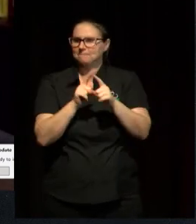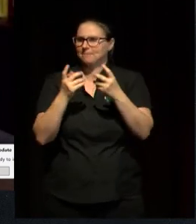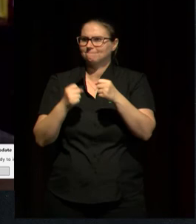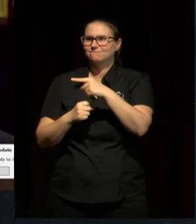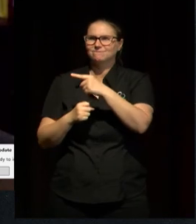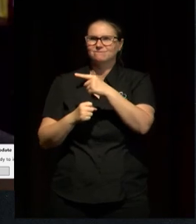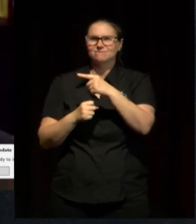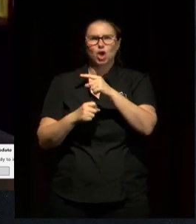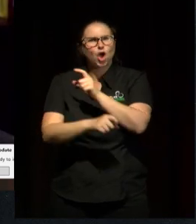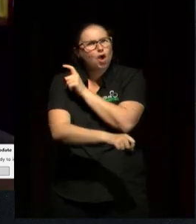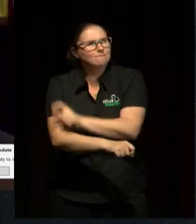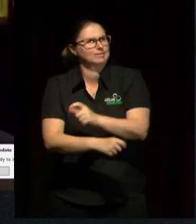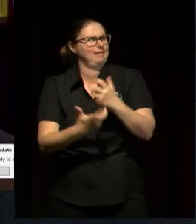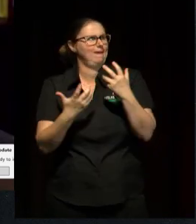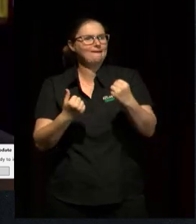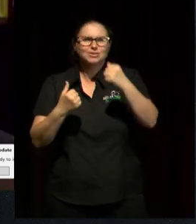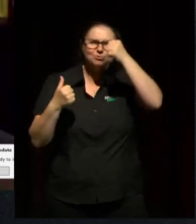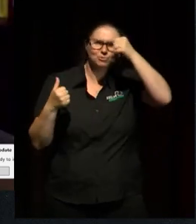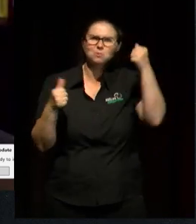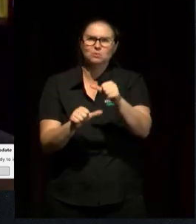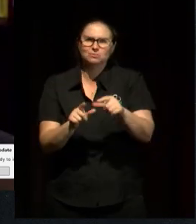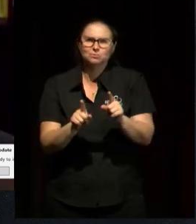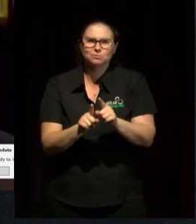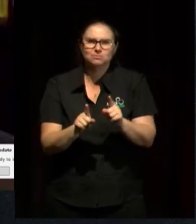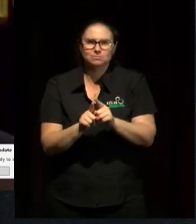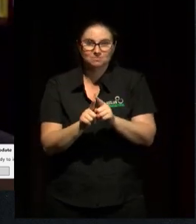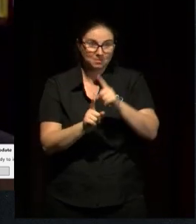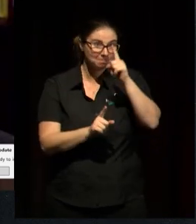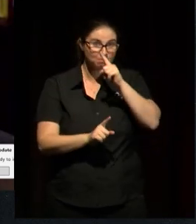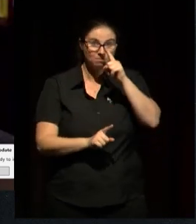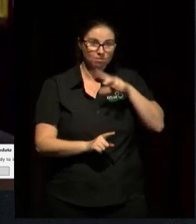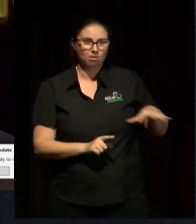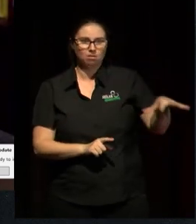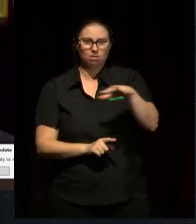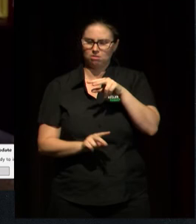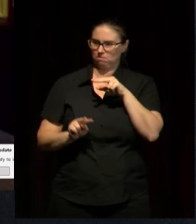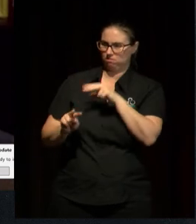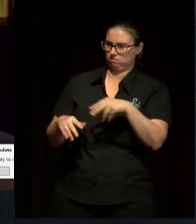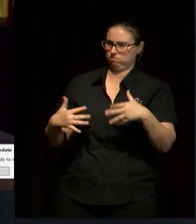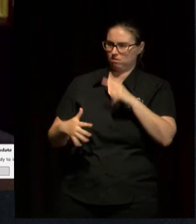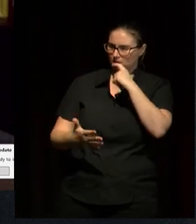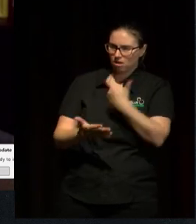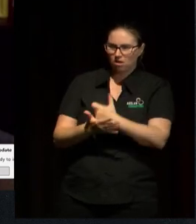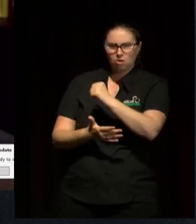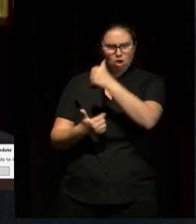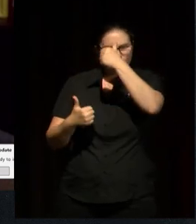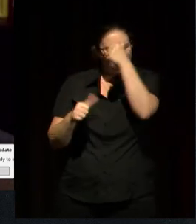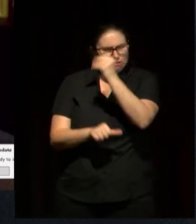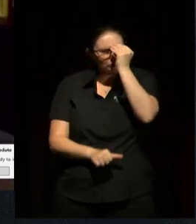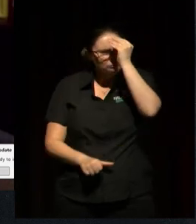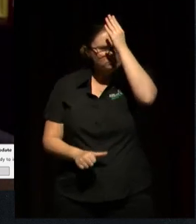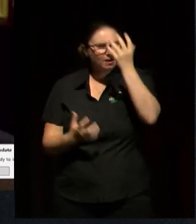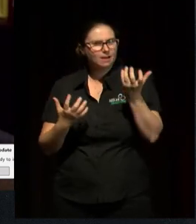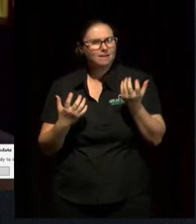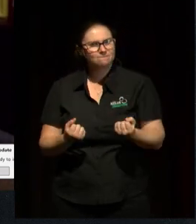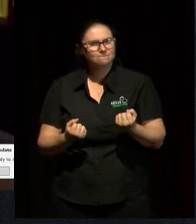you know, and this is the other thing. I think that that people are surprised about her knowledge. Right. And one of the criticisms of her